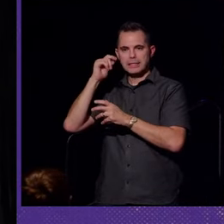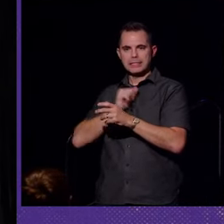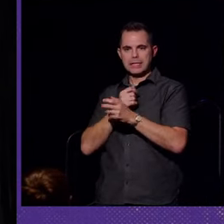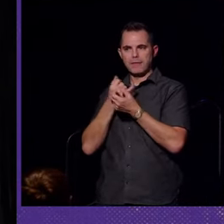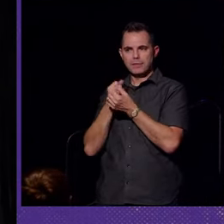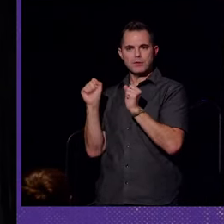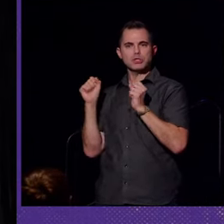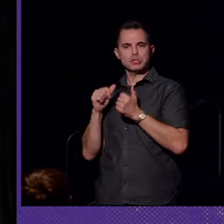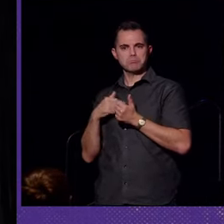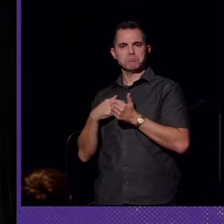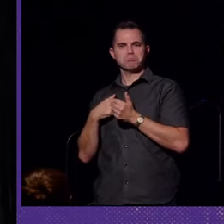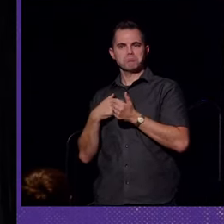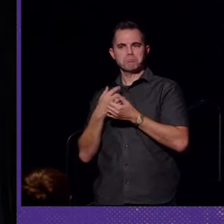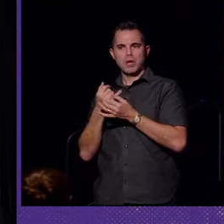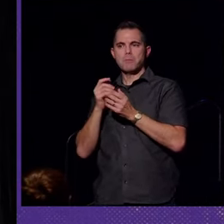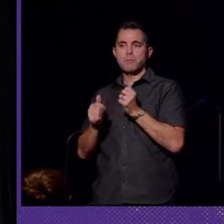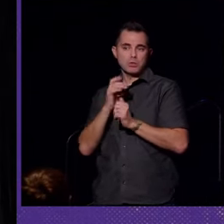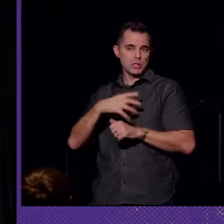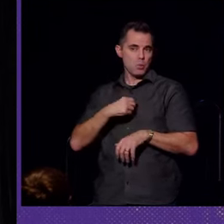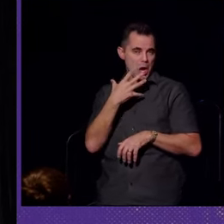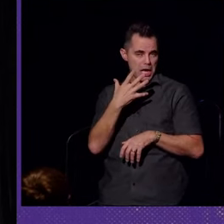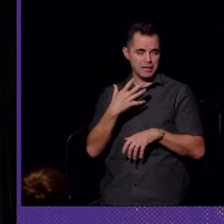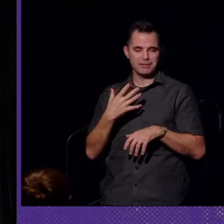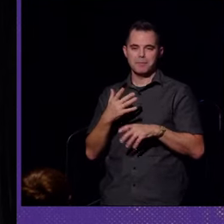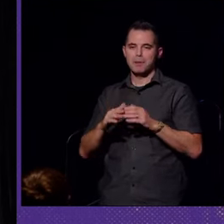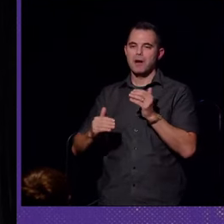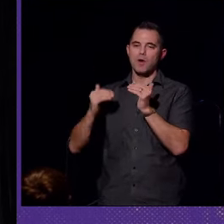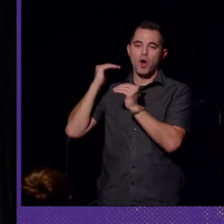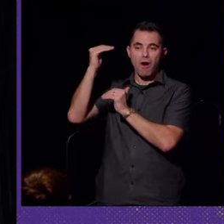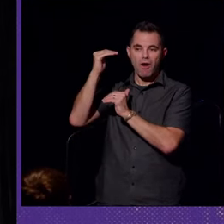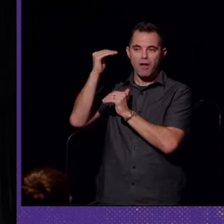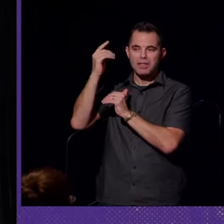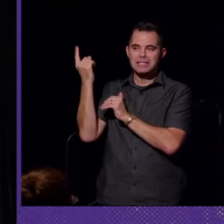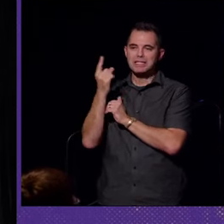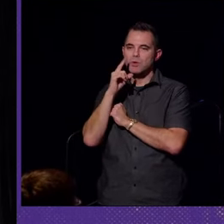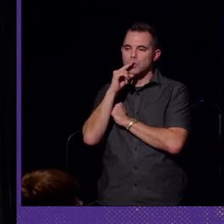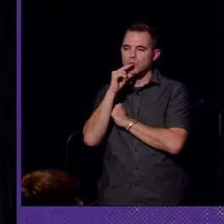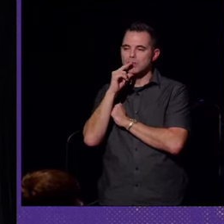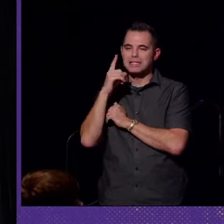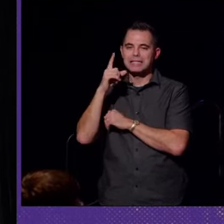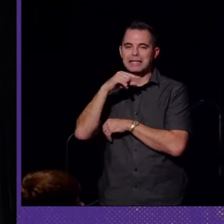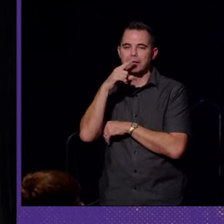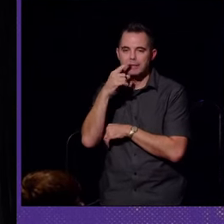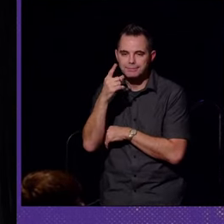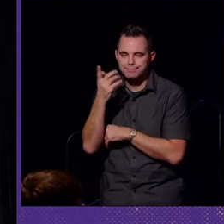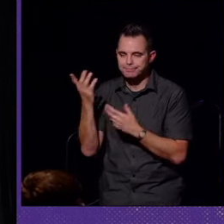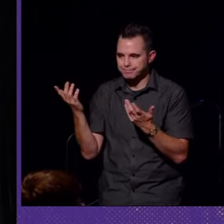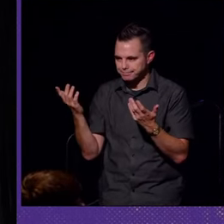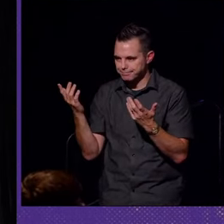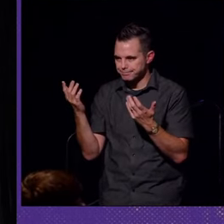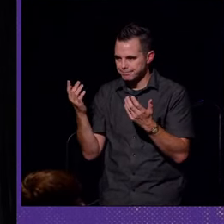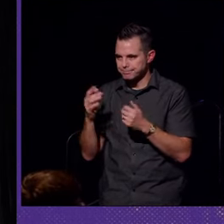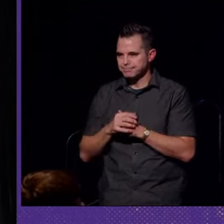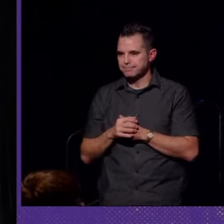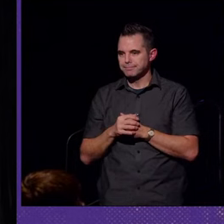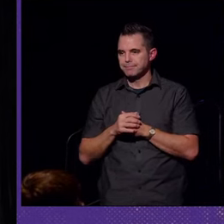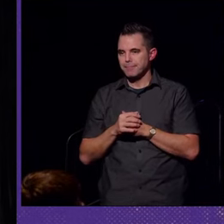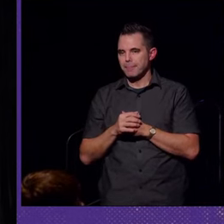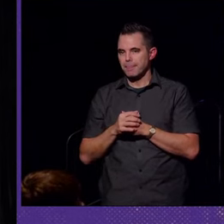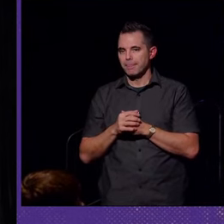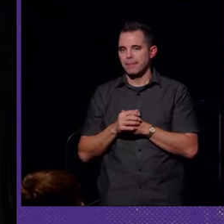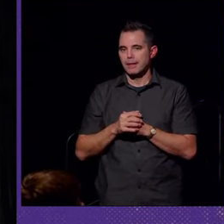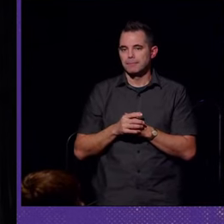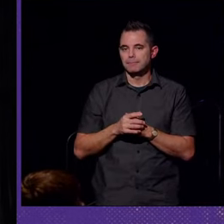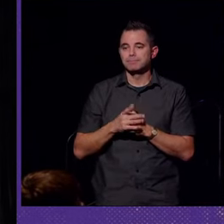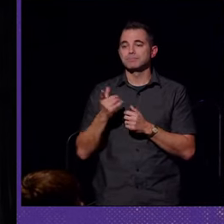-sufficient, mostly white, but above all, someone who was hearing. So in following